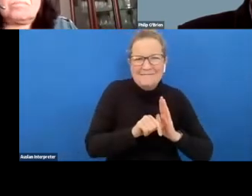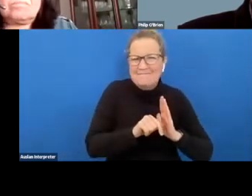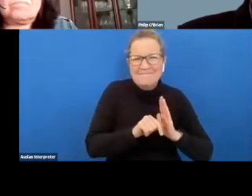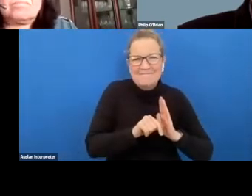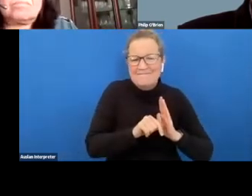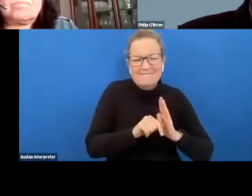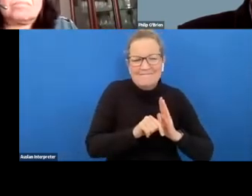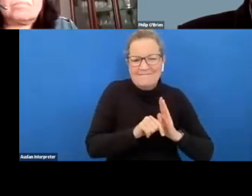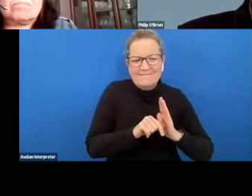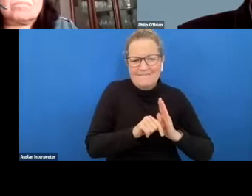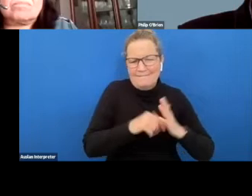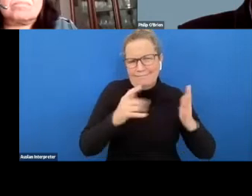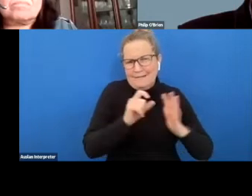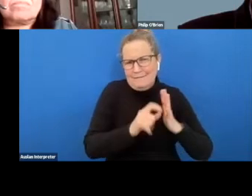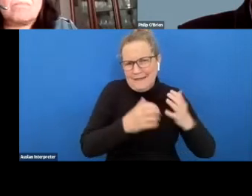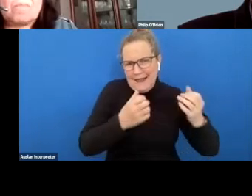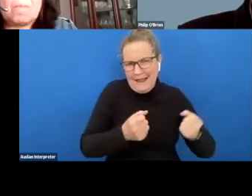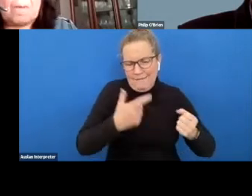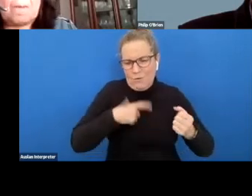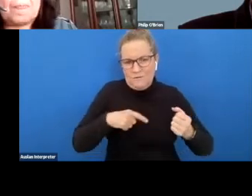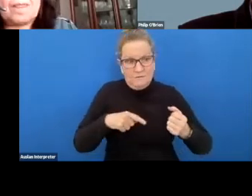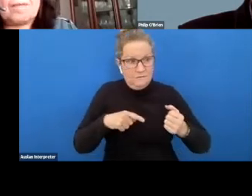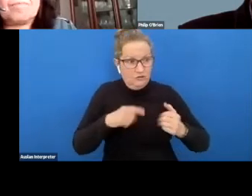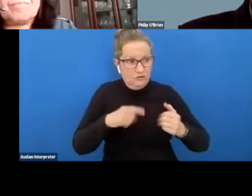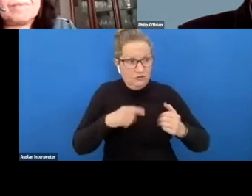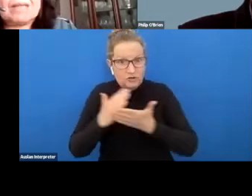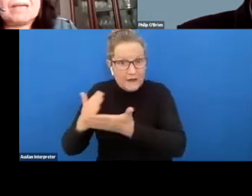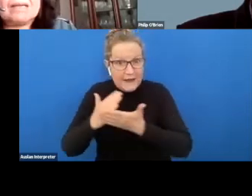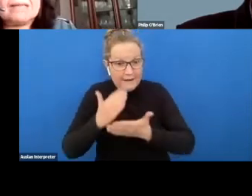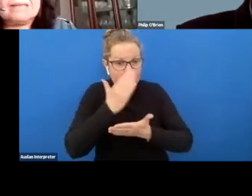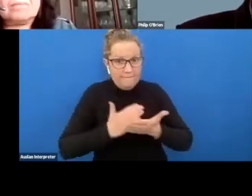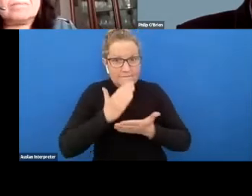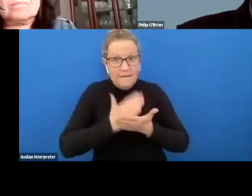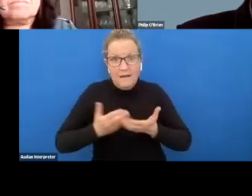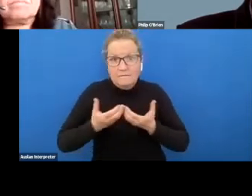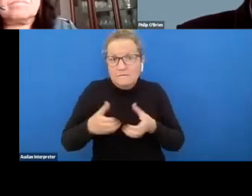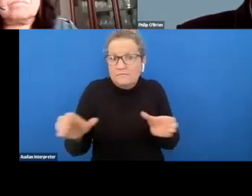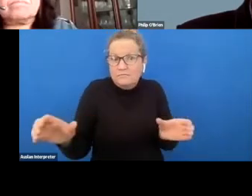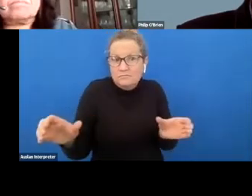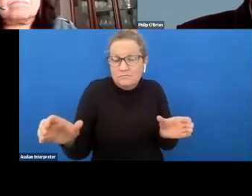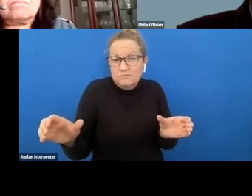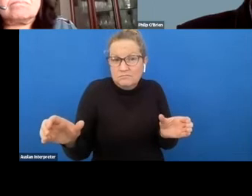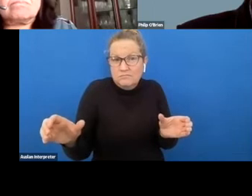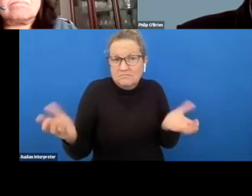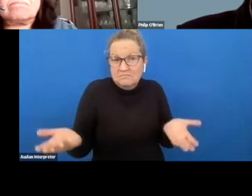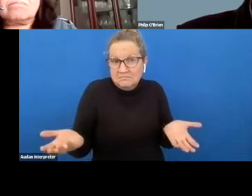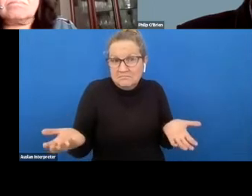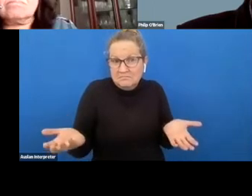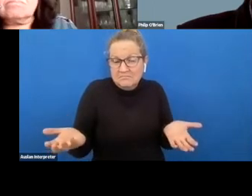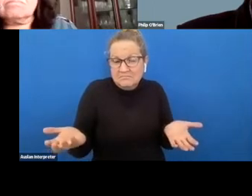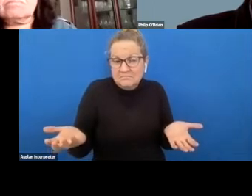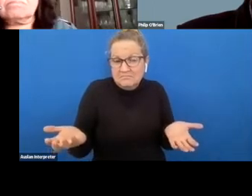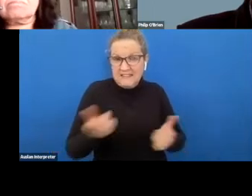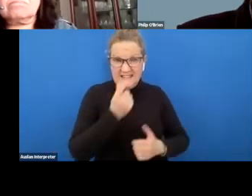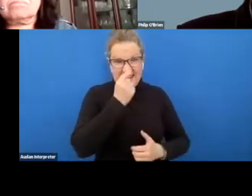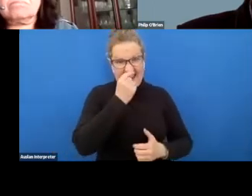you know due to a disability so maybe they could split the role requirements in two and have someone else do the role um